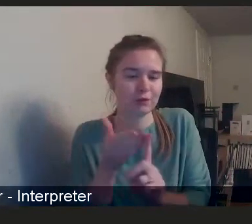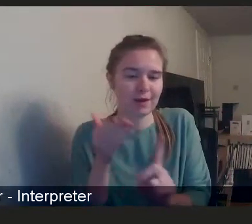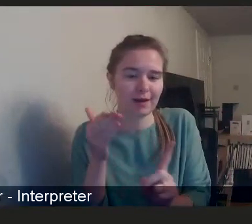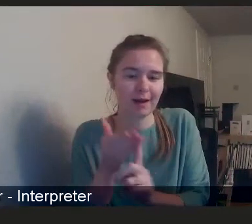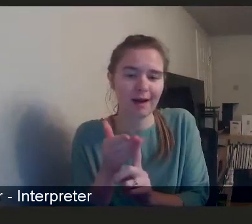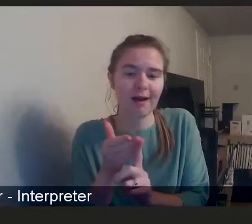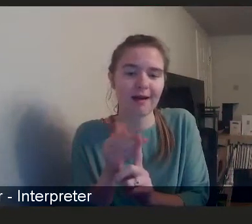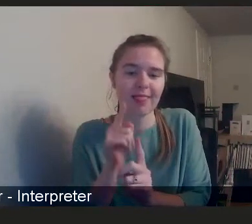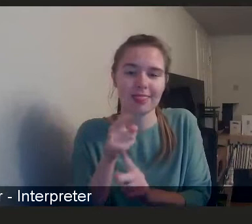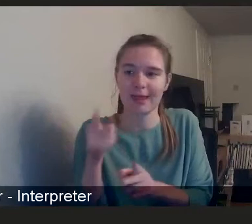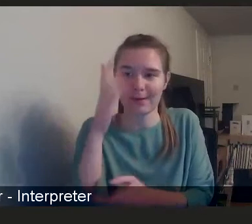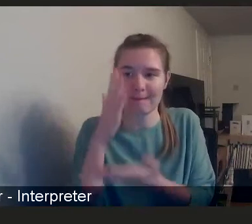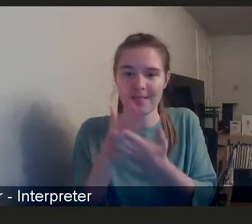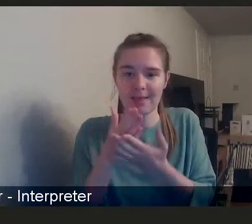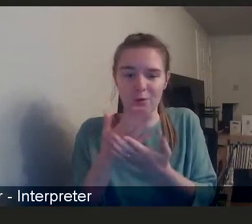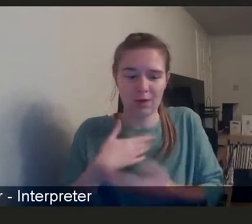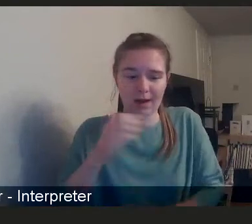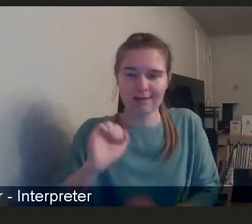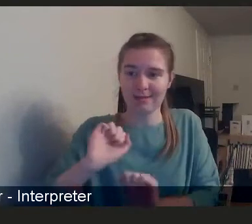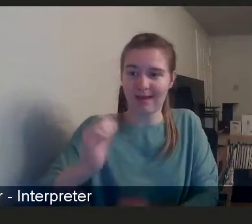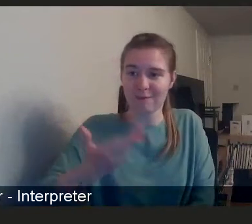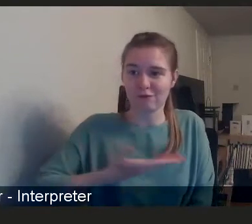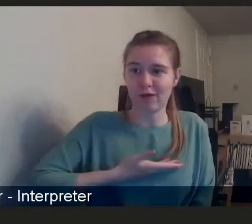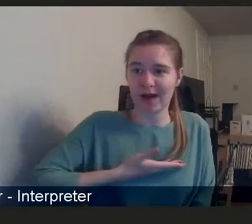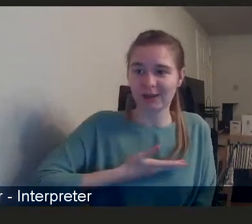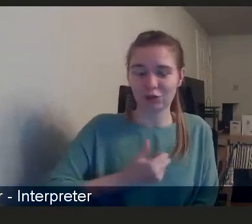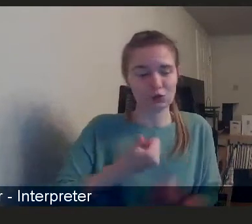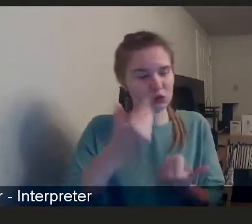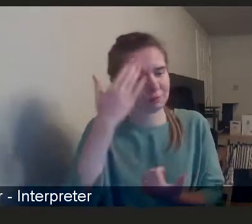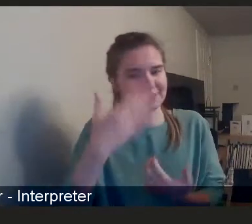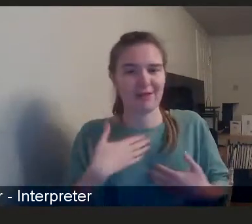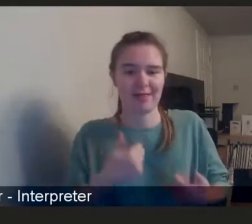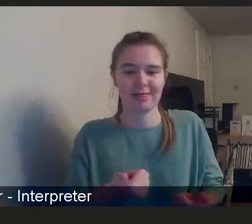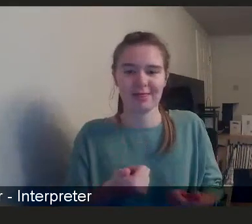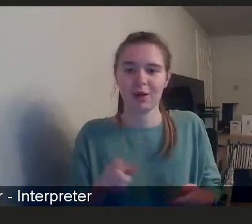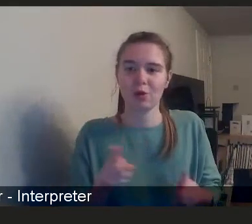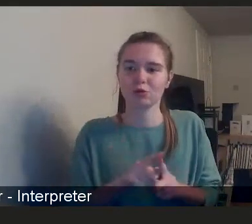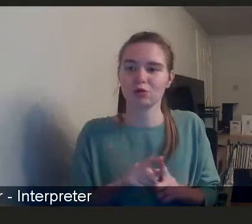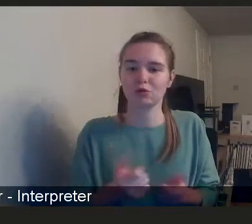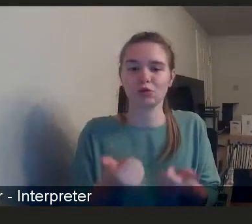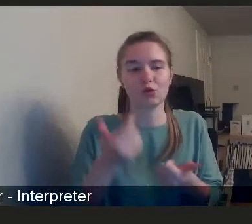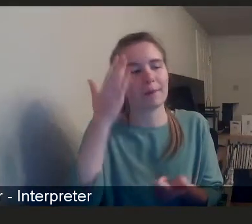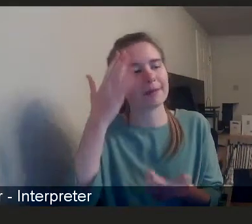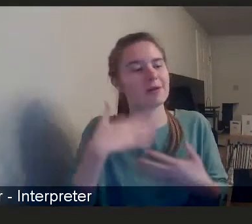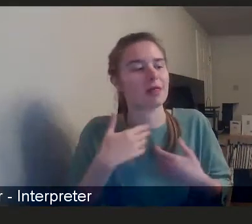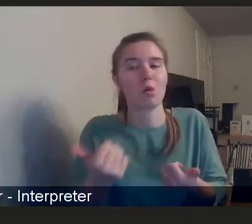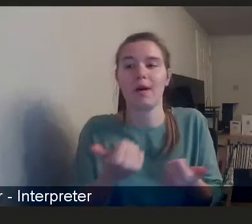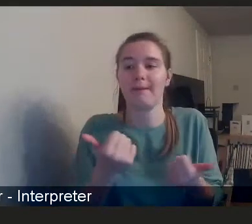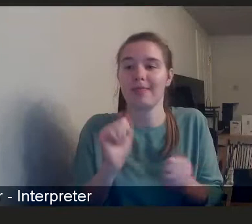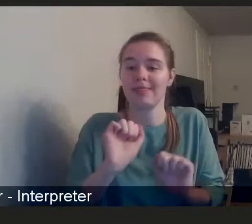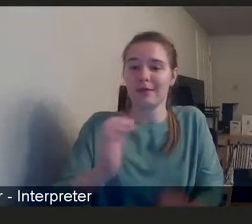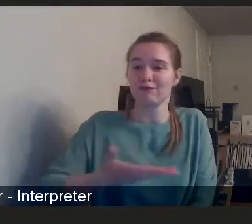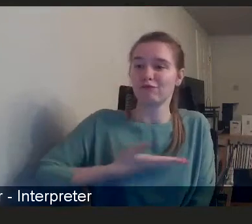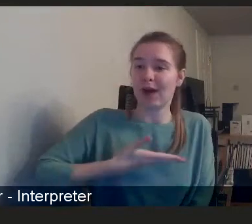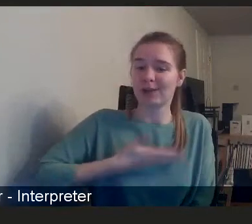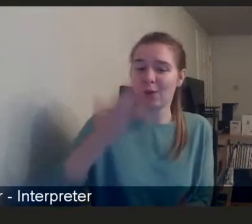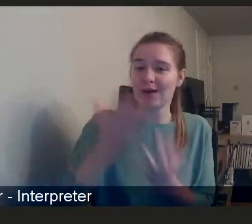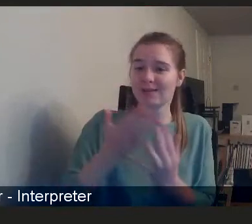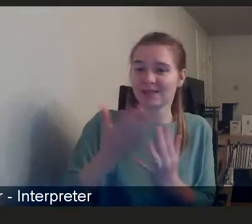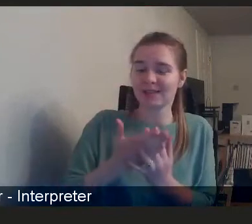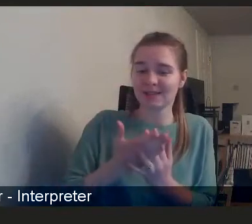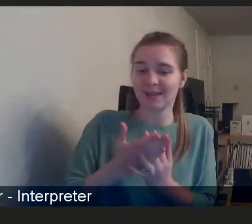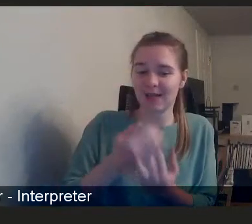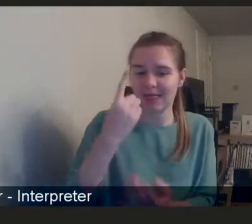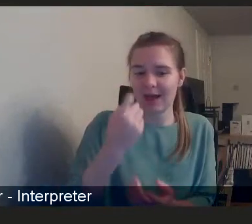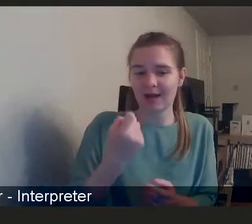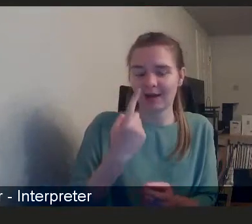believe that they actually have a right to good mental health and to good mental health and wellbeing. So that can be quite a